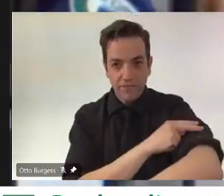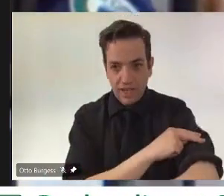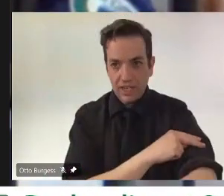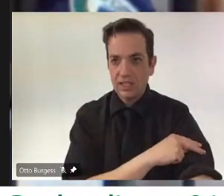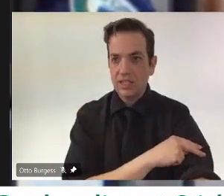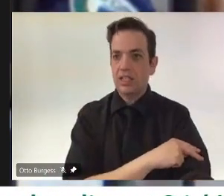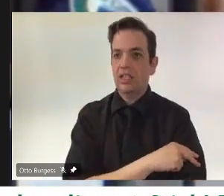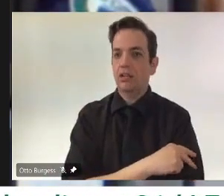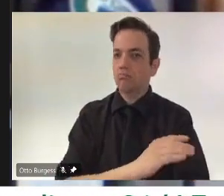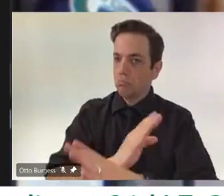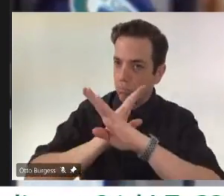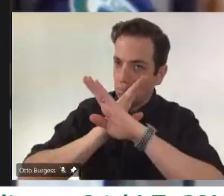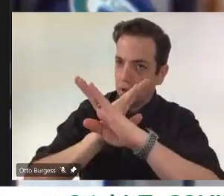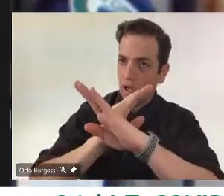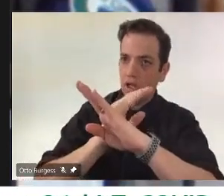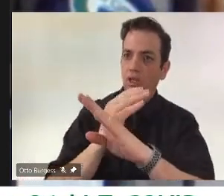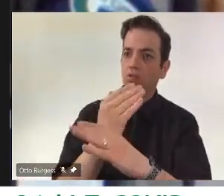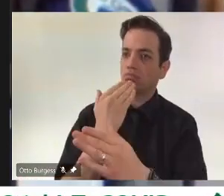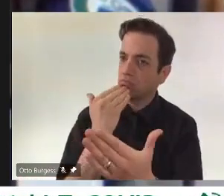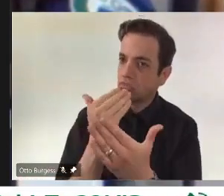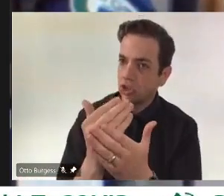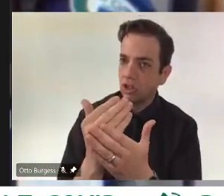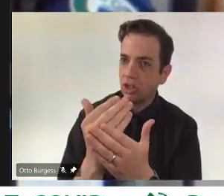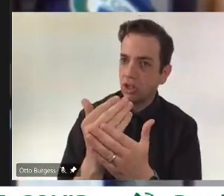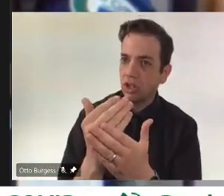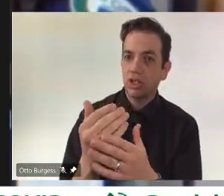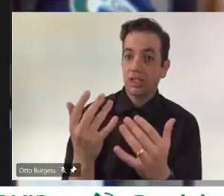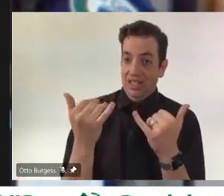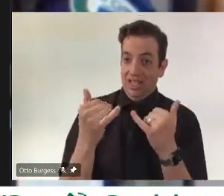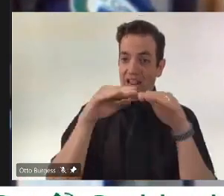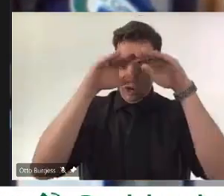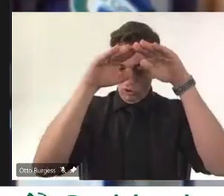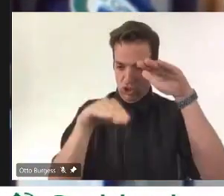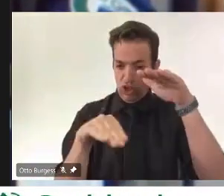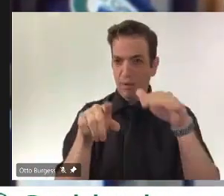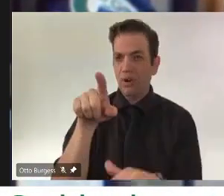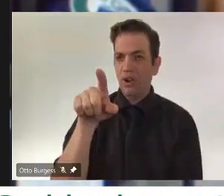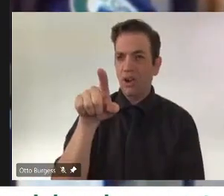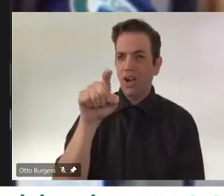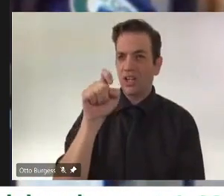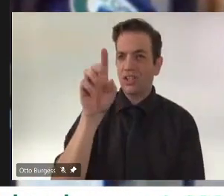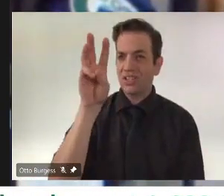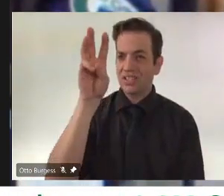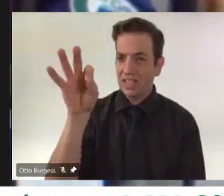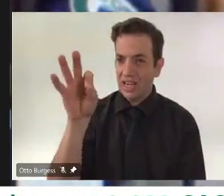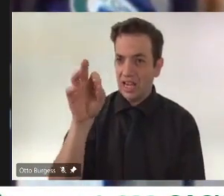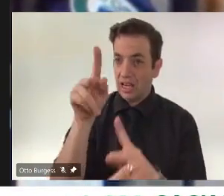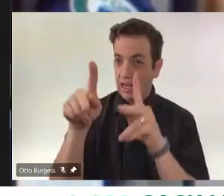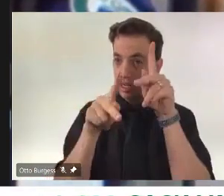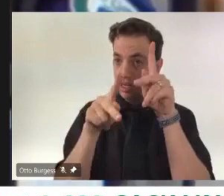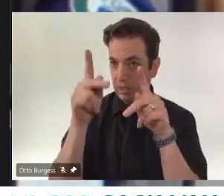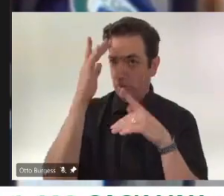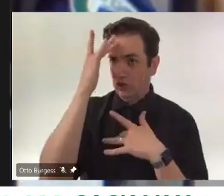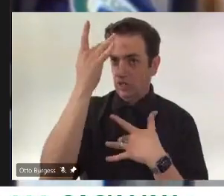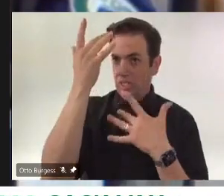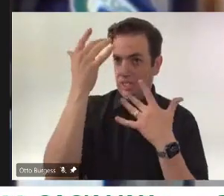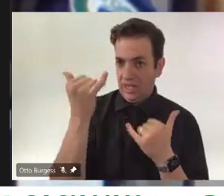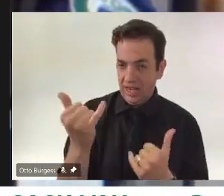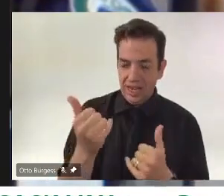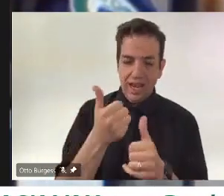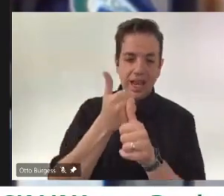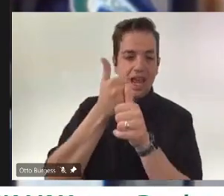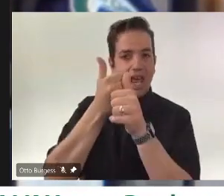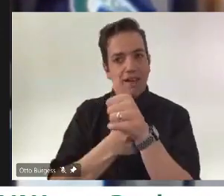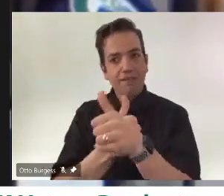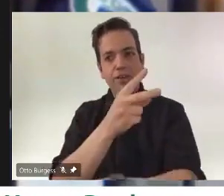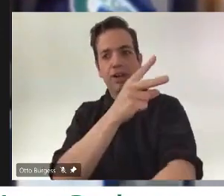169, its lowest level in nearly two months. Every shot in every arm makes Saskatchewan just